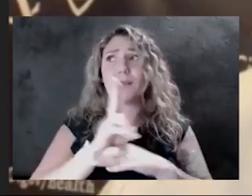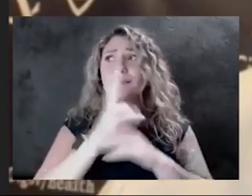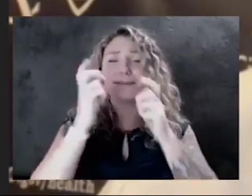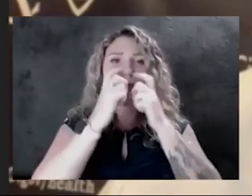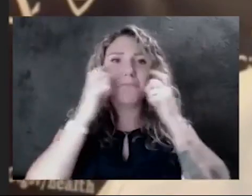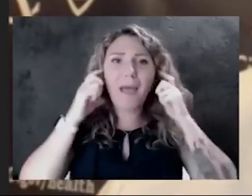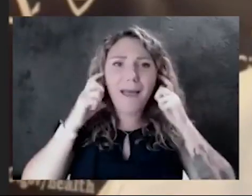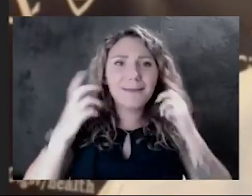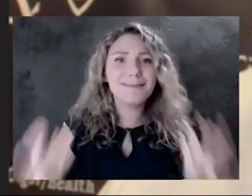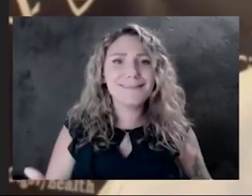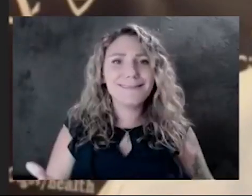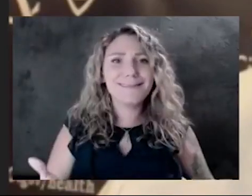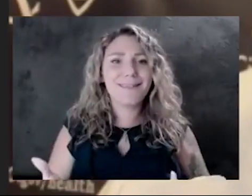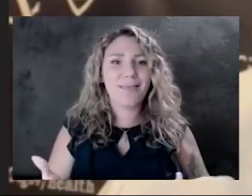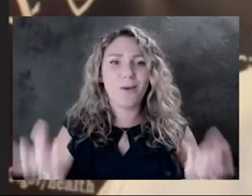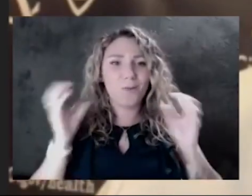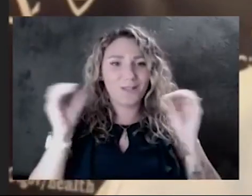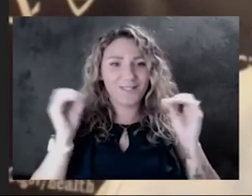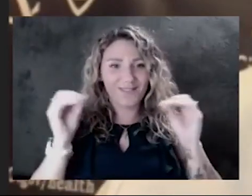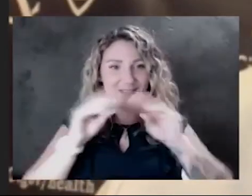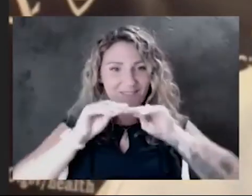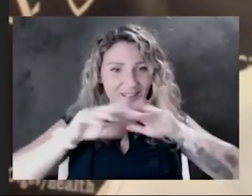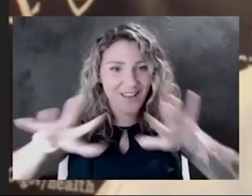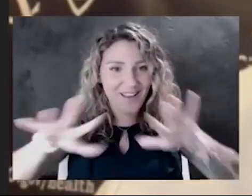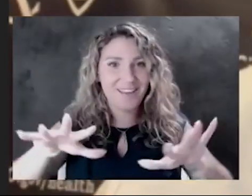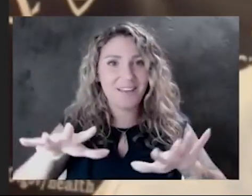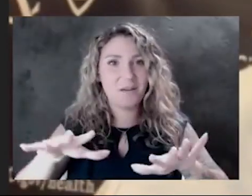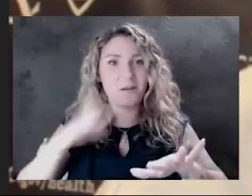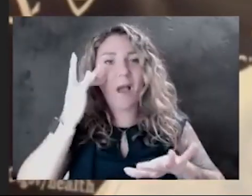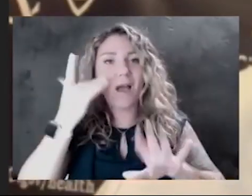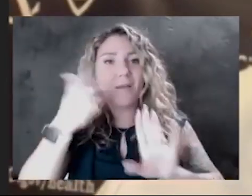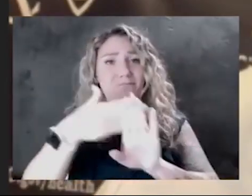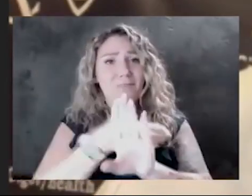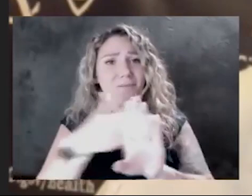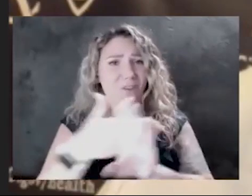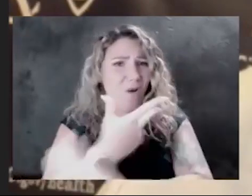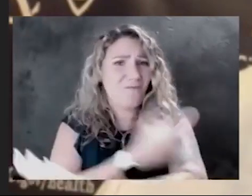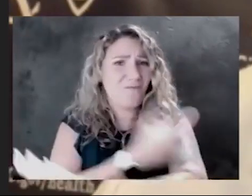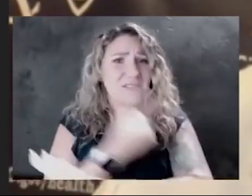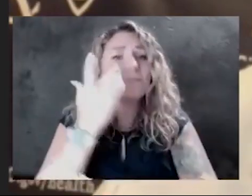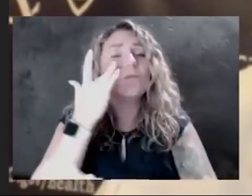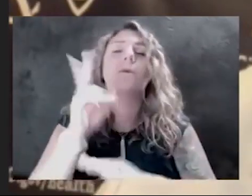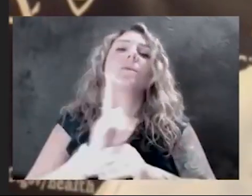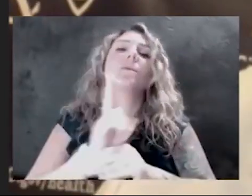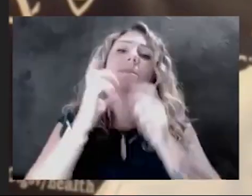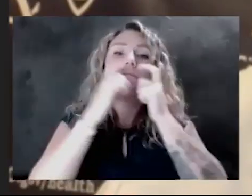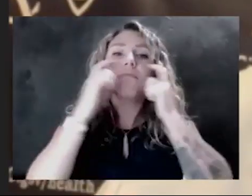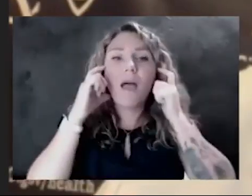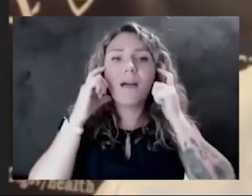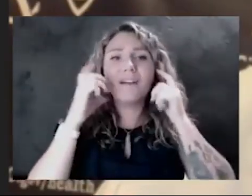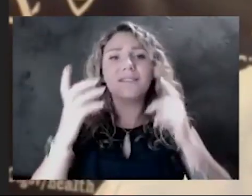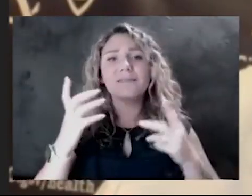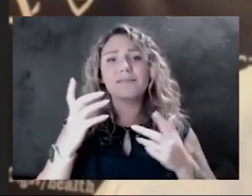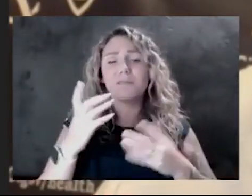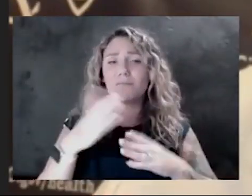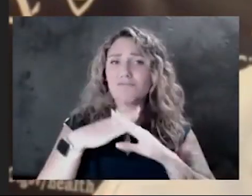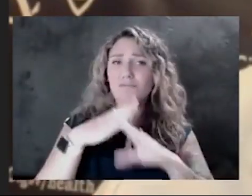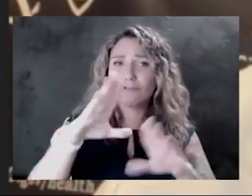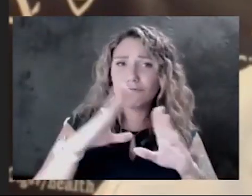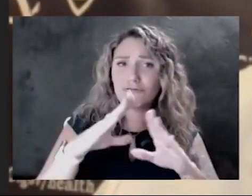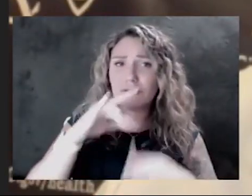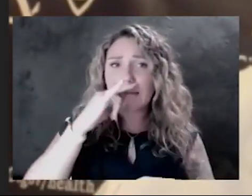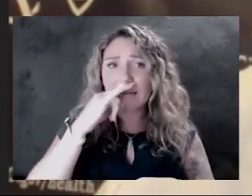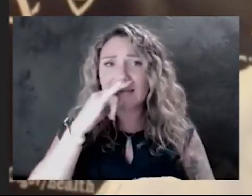even before we had vaccination. So protect your kids, help them wear masks. They're